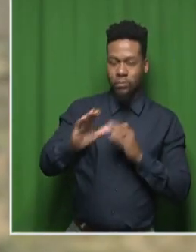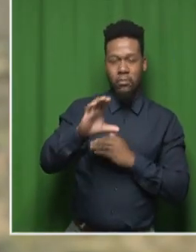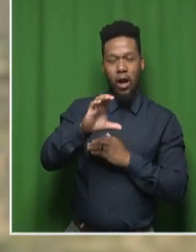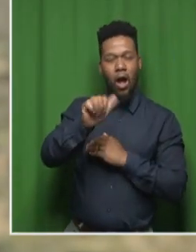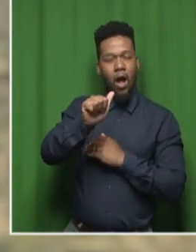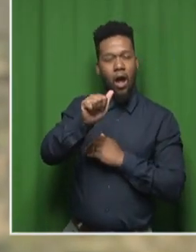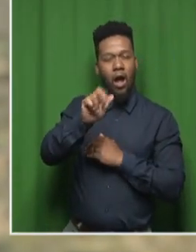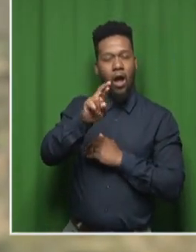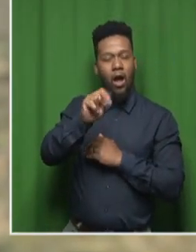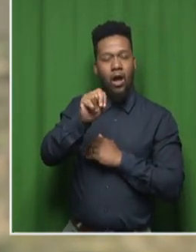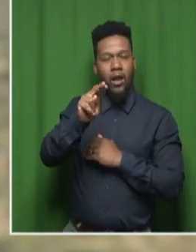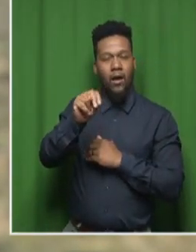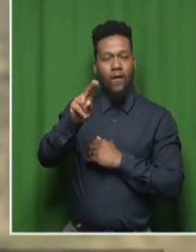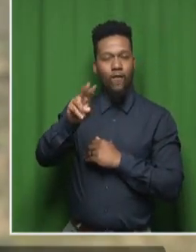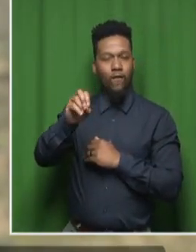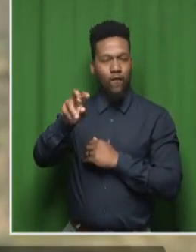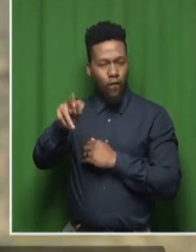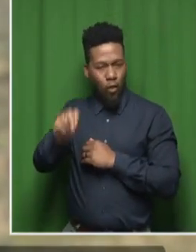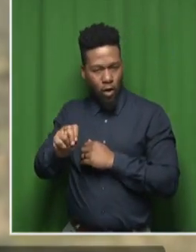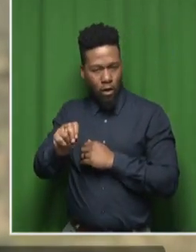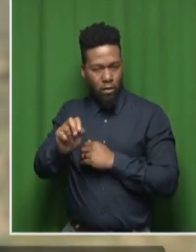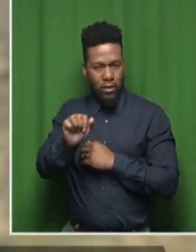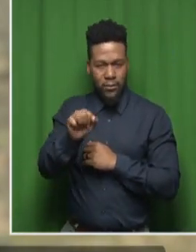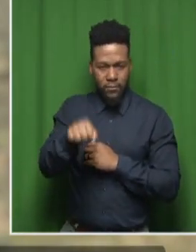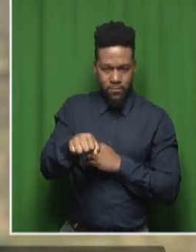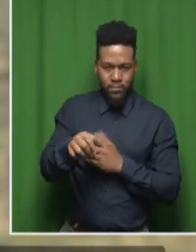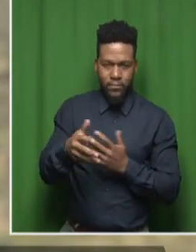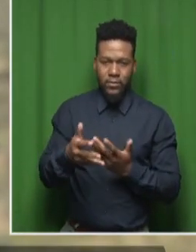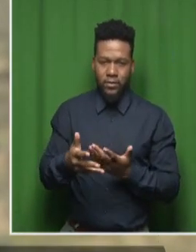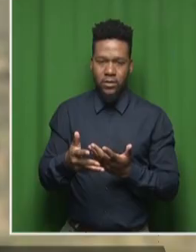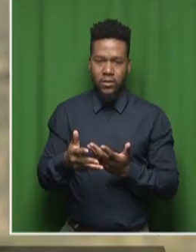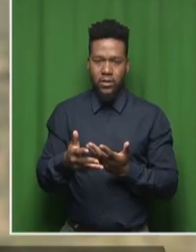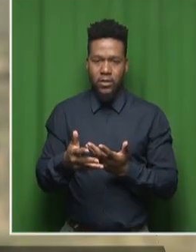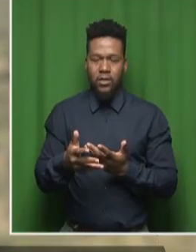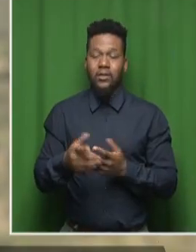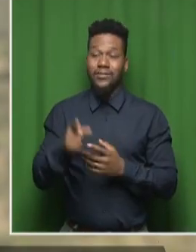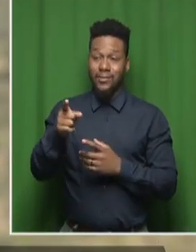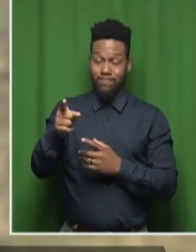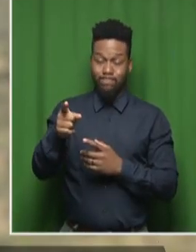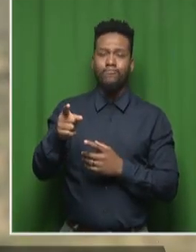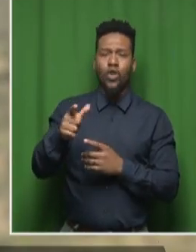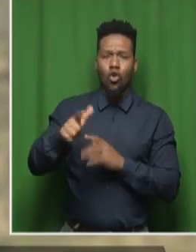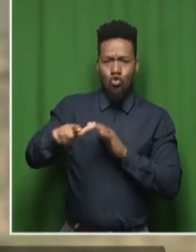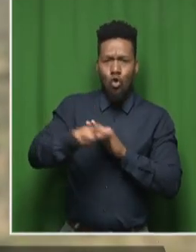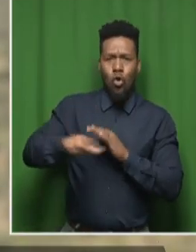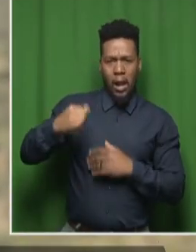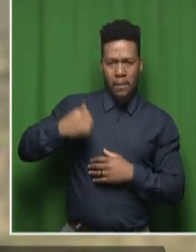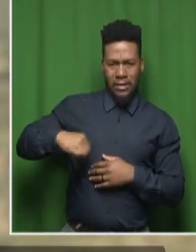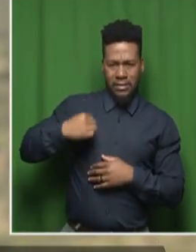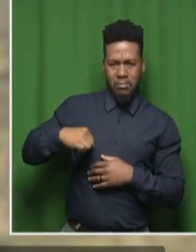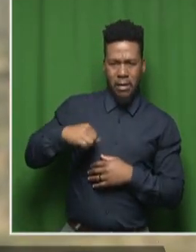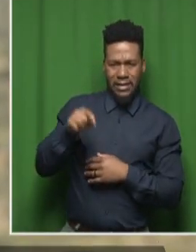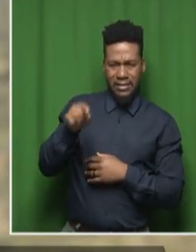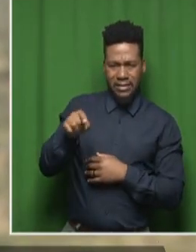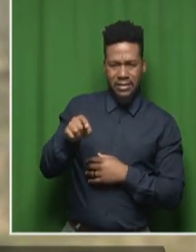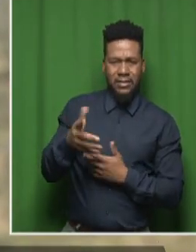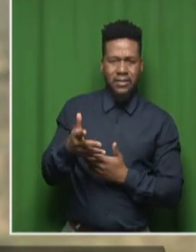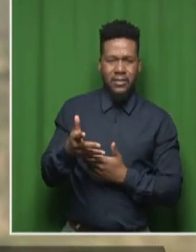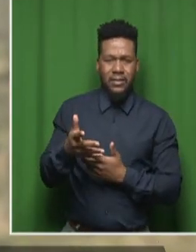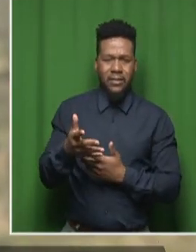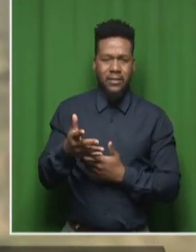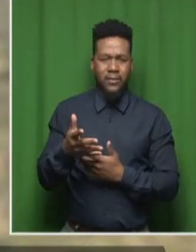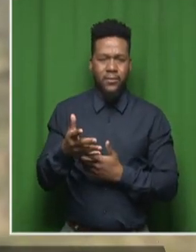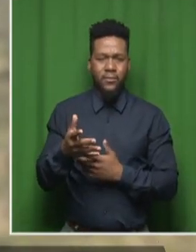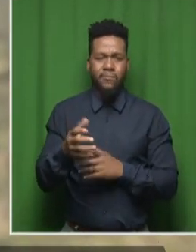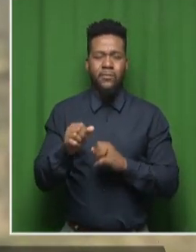Karoo. It's kind of the career work. It's a district in the Sipanthi,